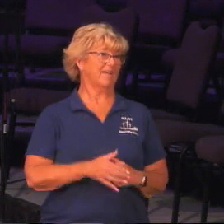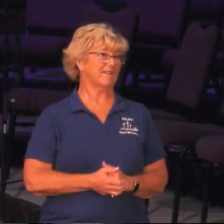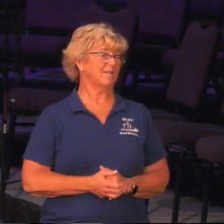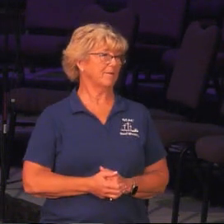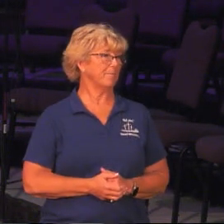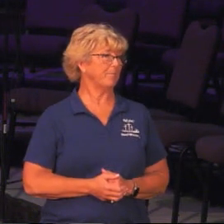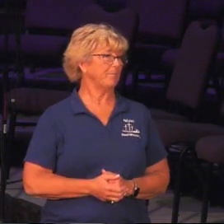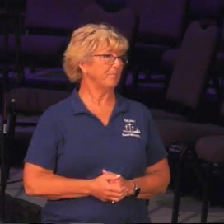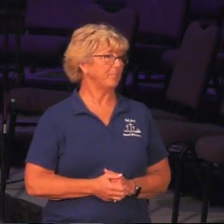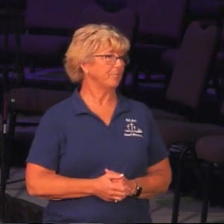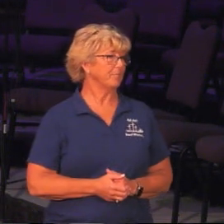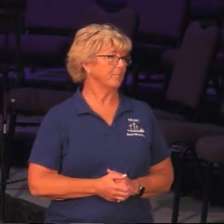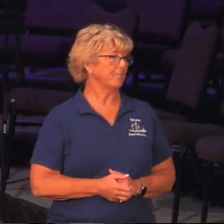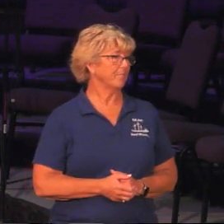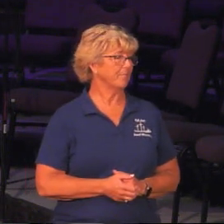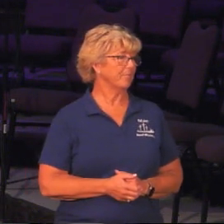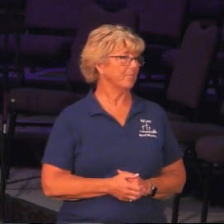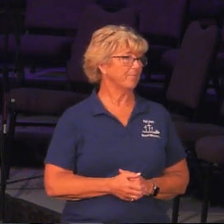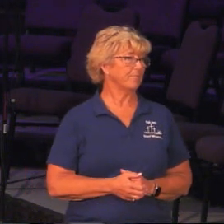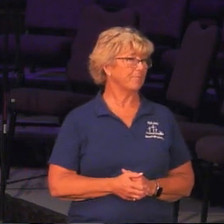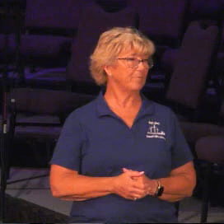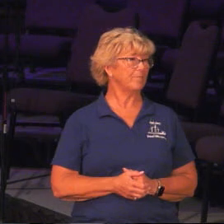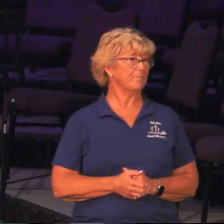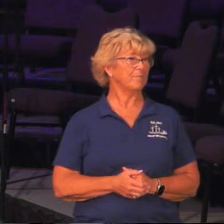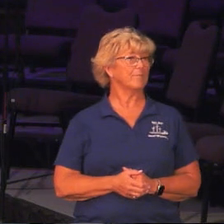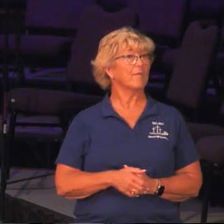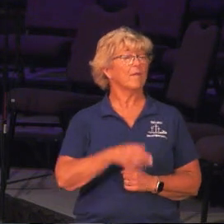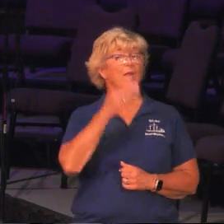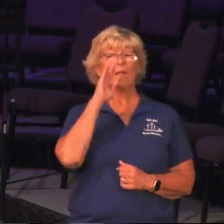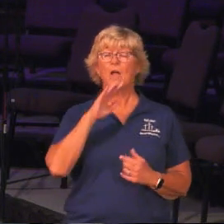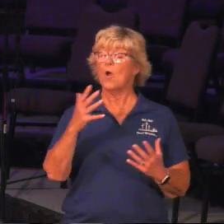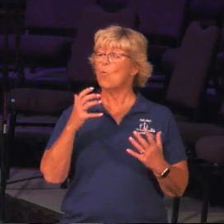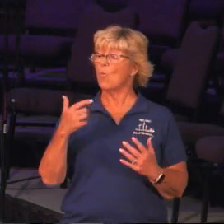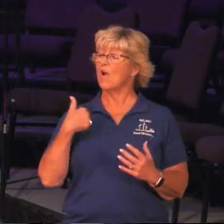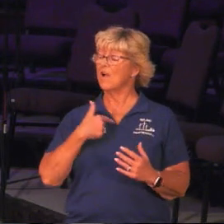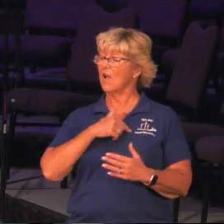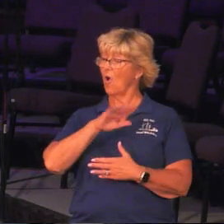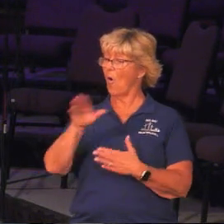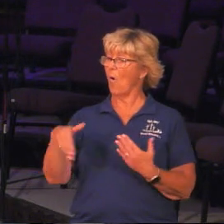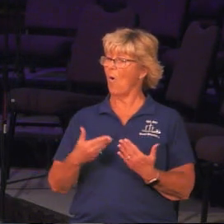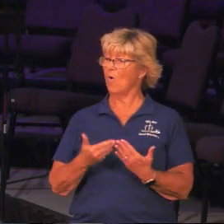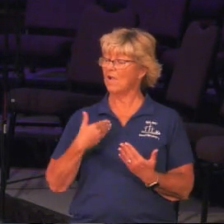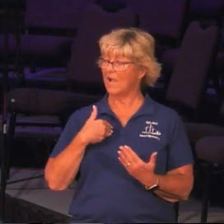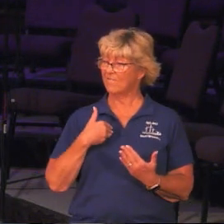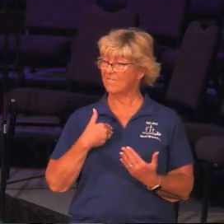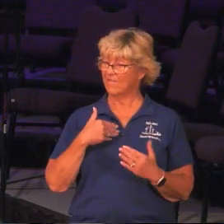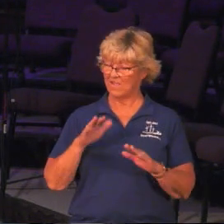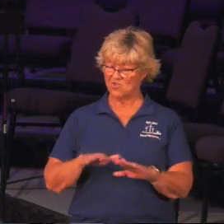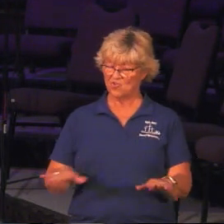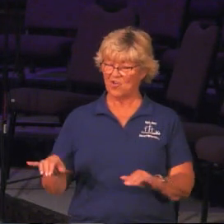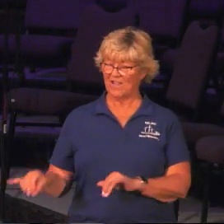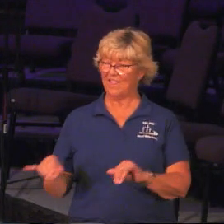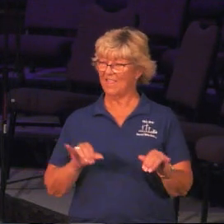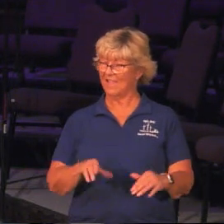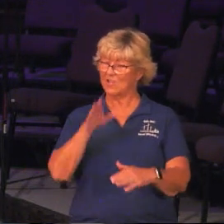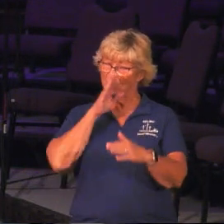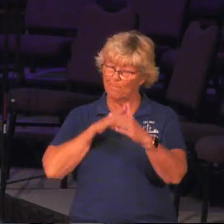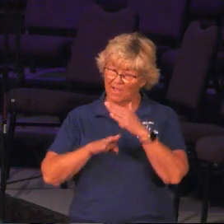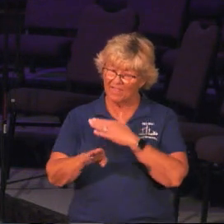You know, and he wants us, all of us, to have that same childlike humility